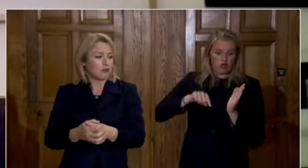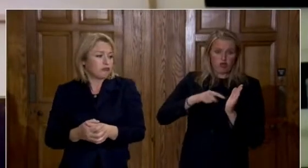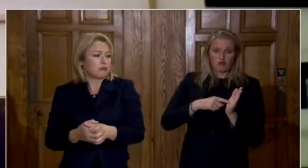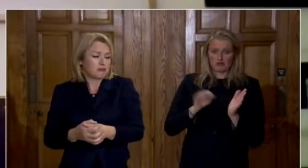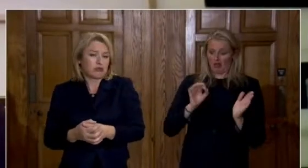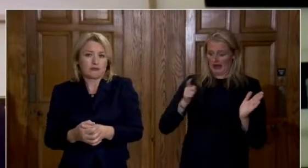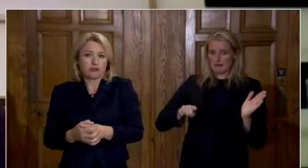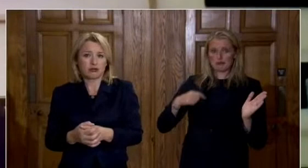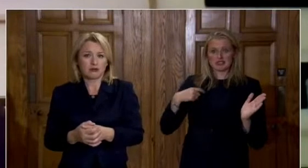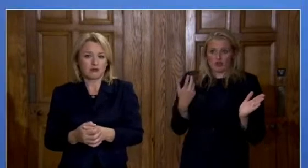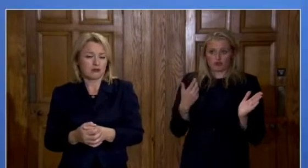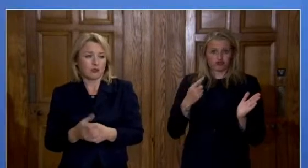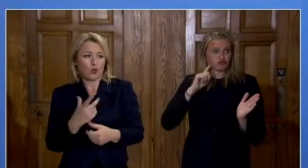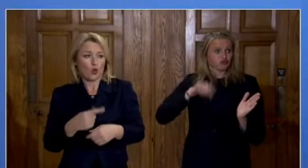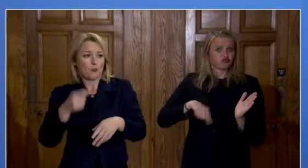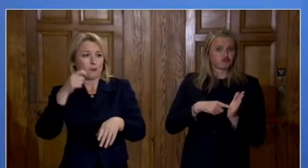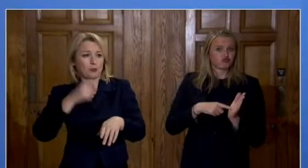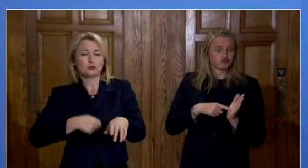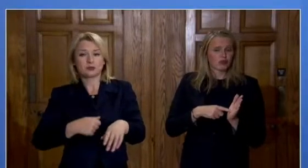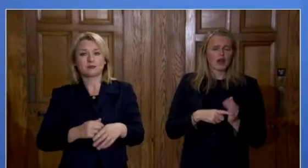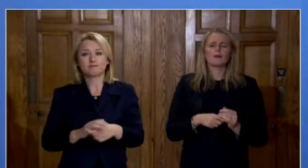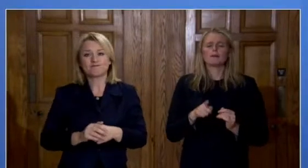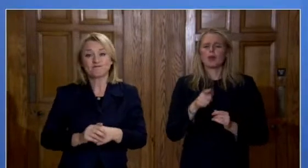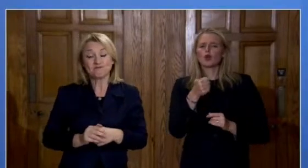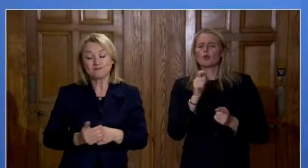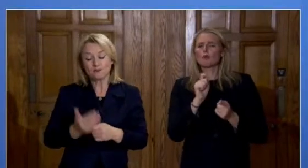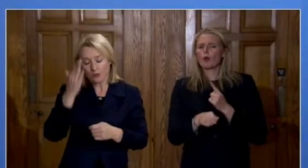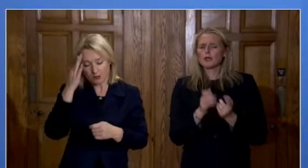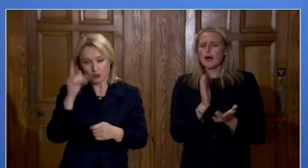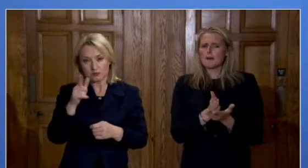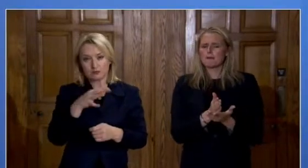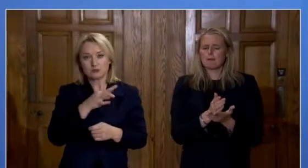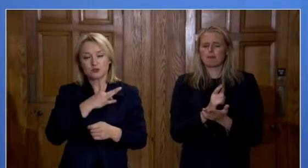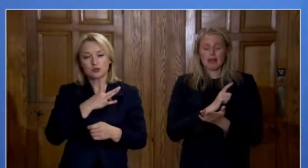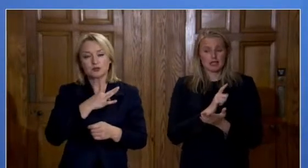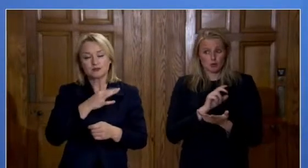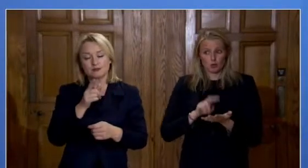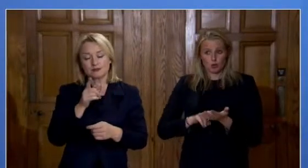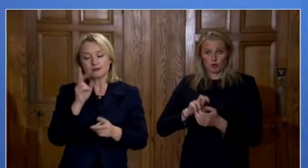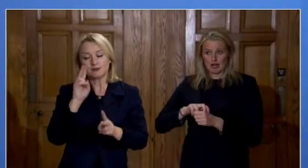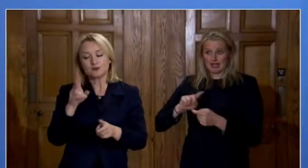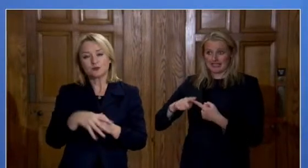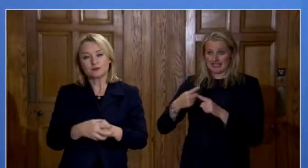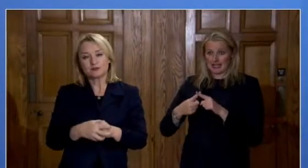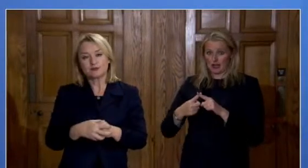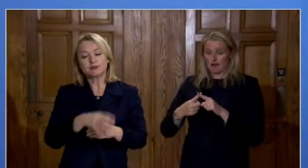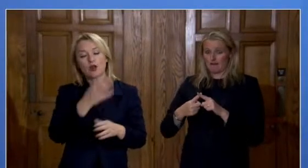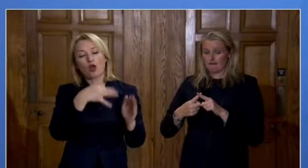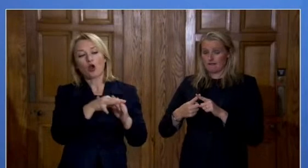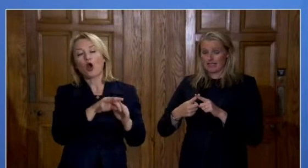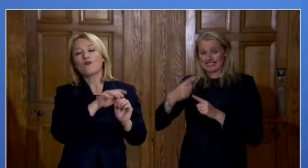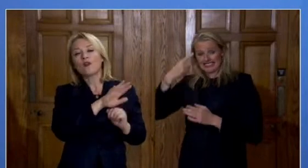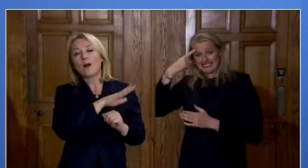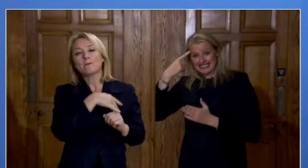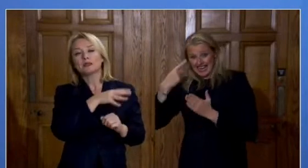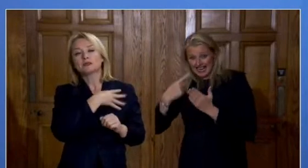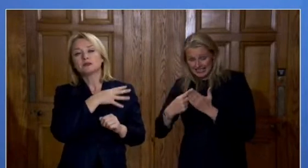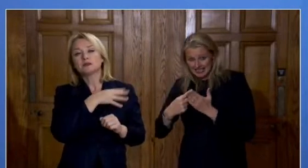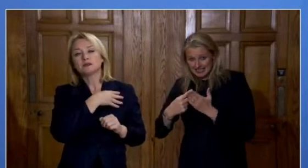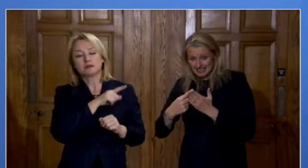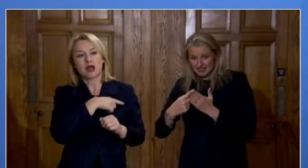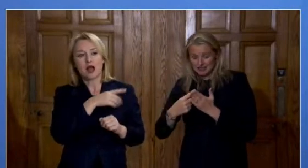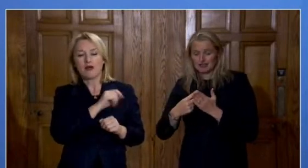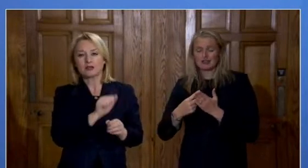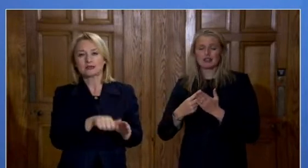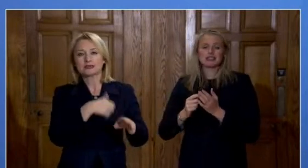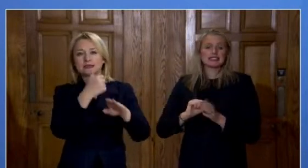um i think your point is well made david and i think that's why the executive's introduction at our request of that that subgroup